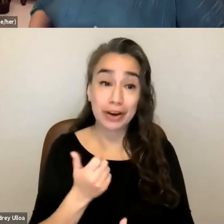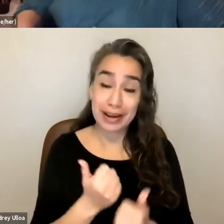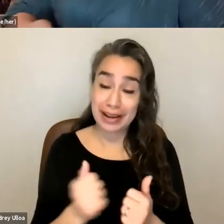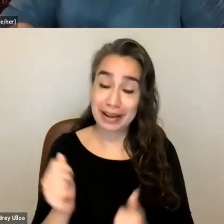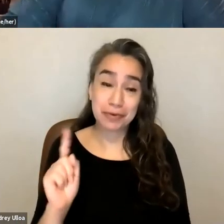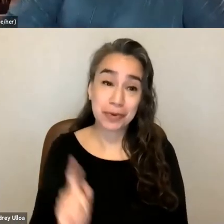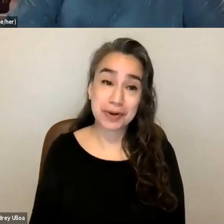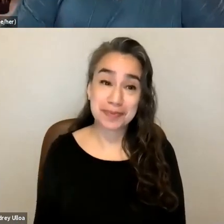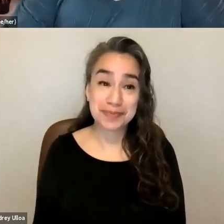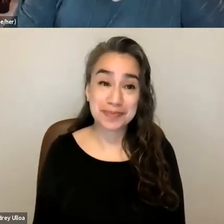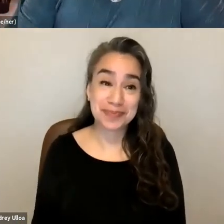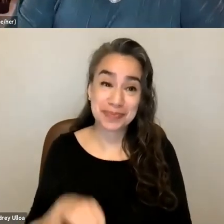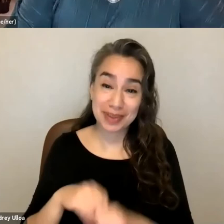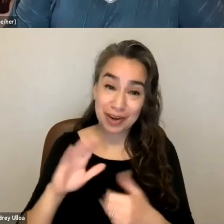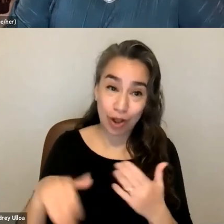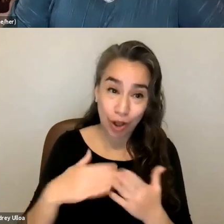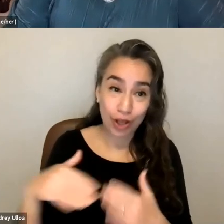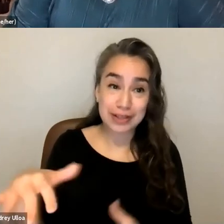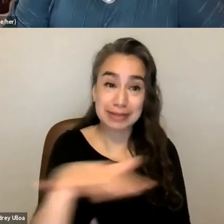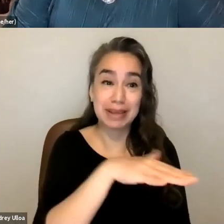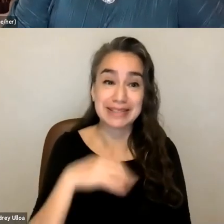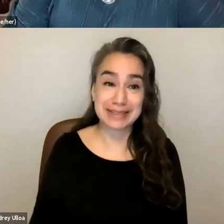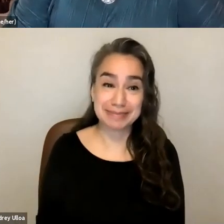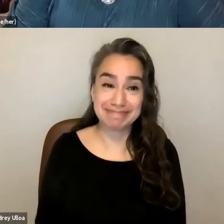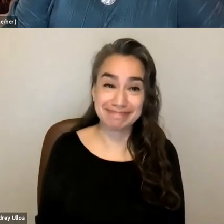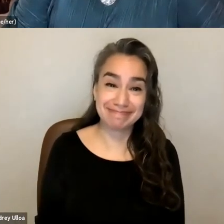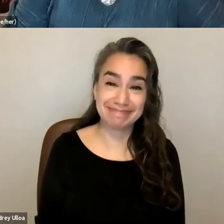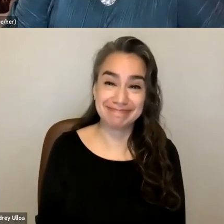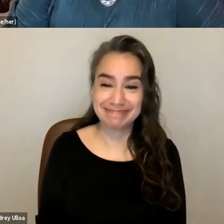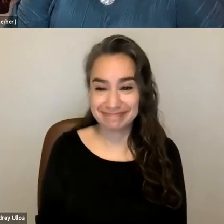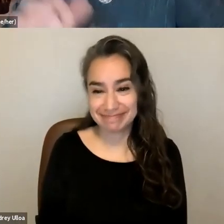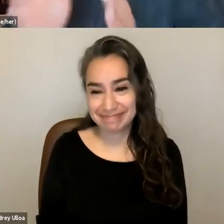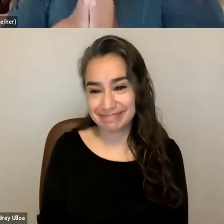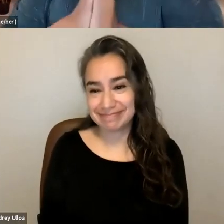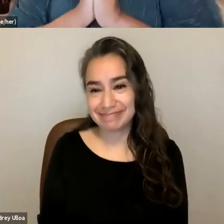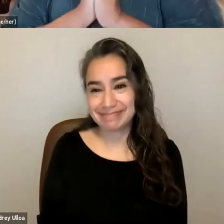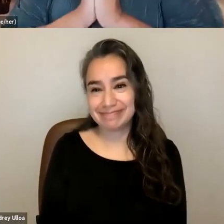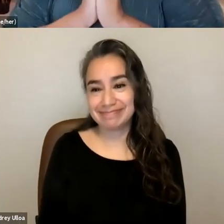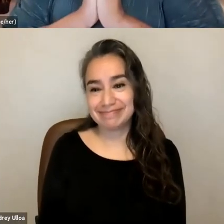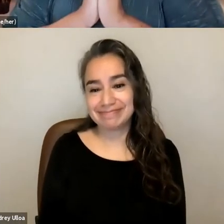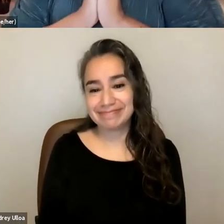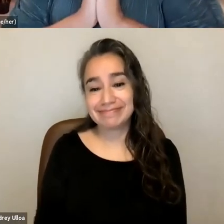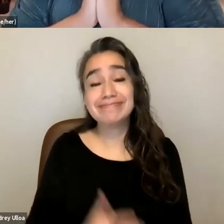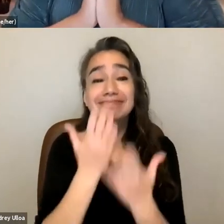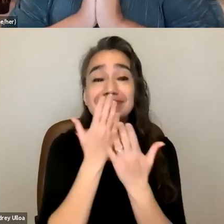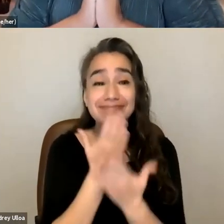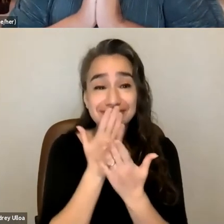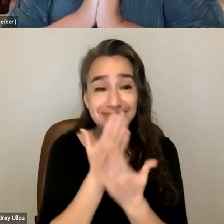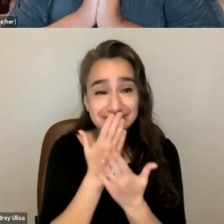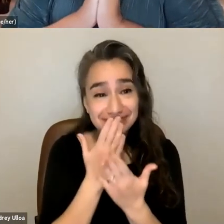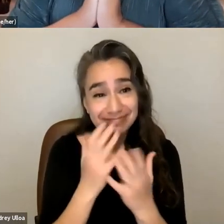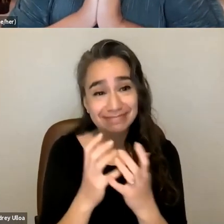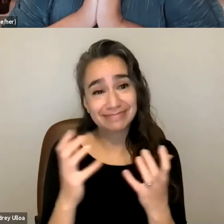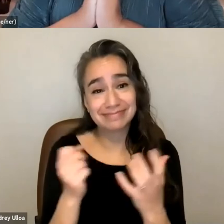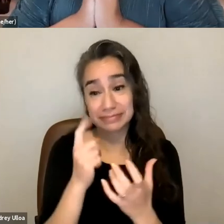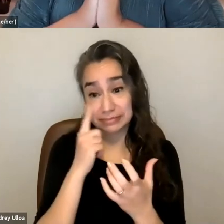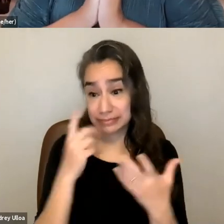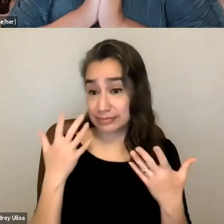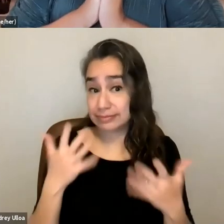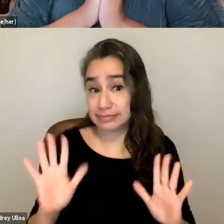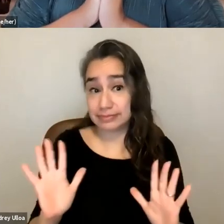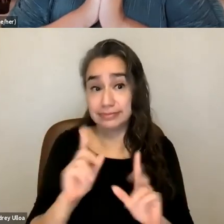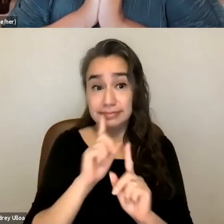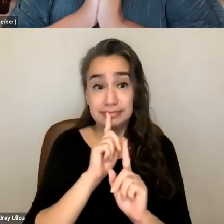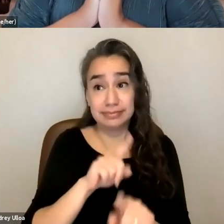and in all spaces um yeah oh thank you all so much i think i've answered all of the questions